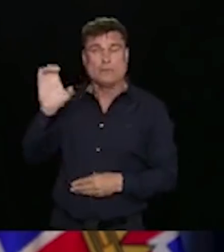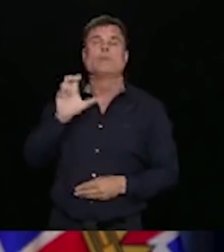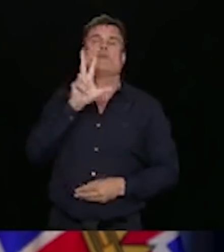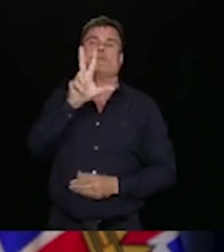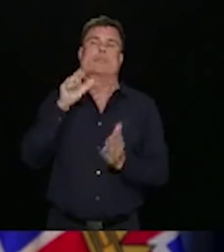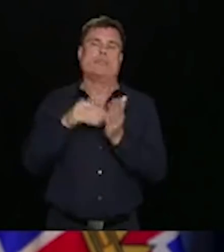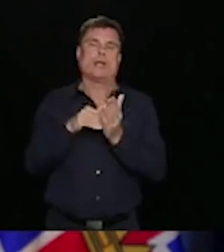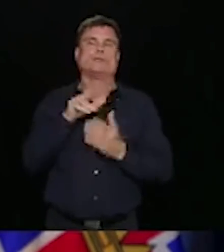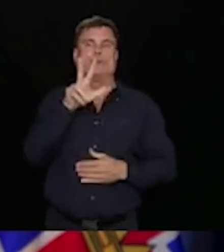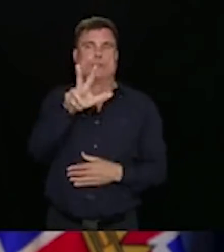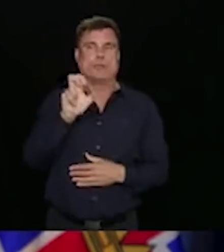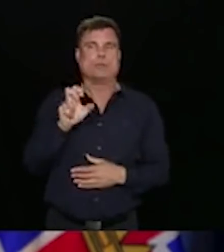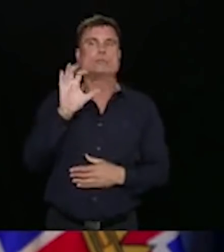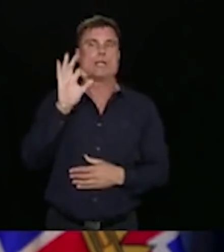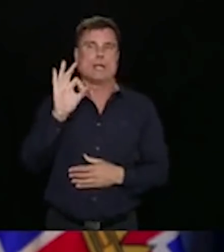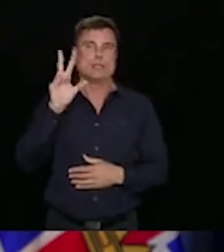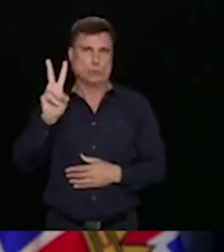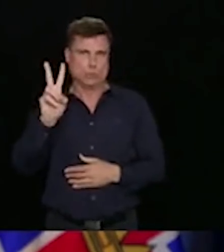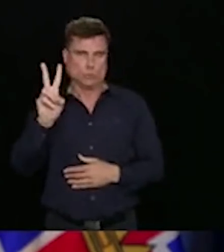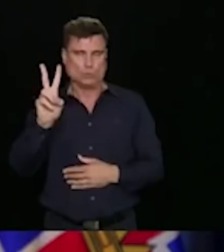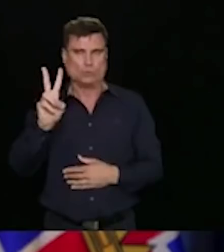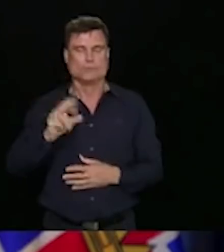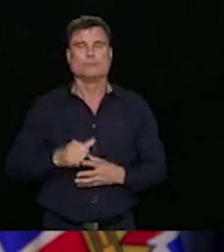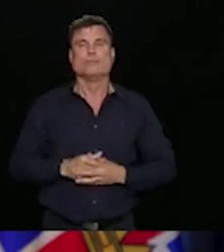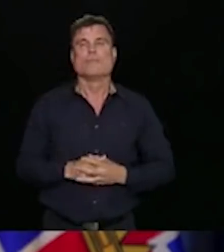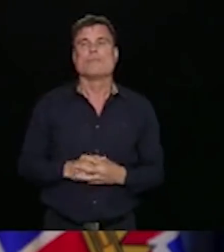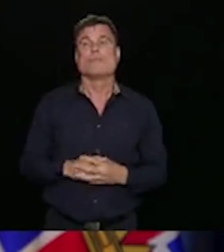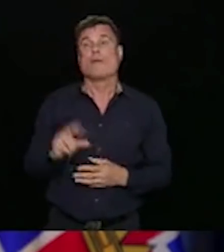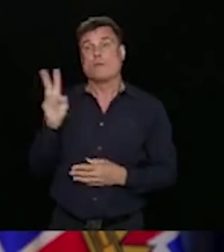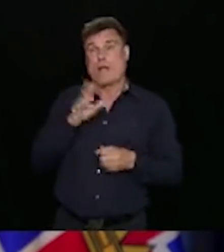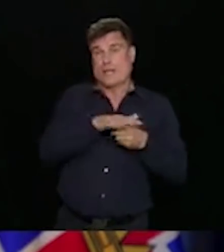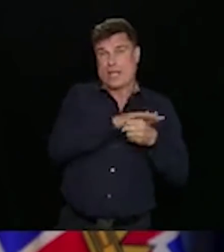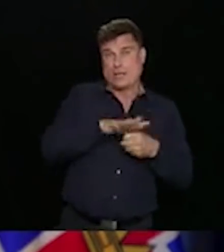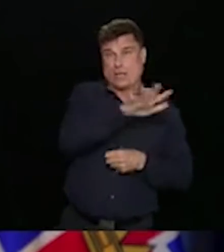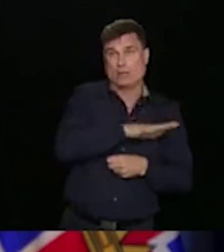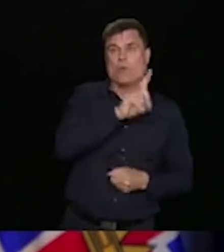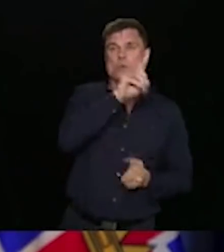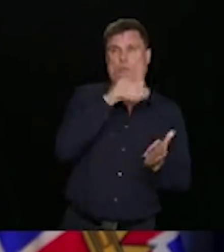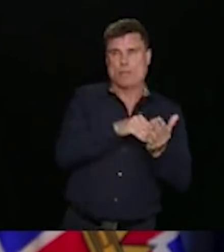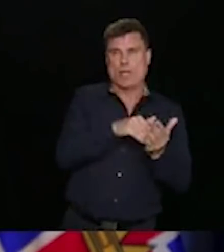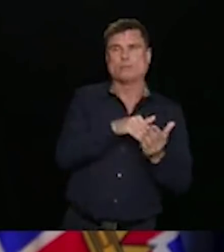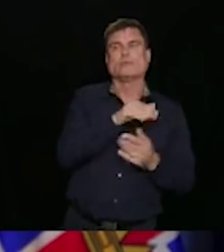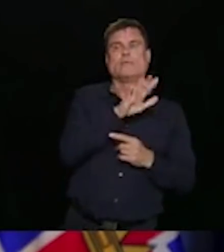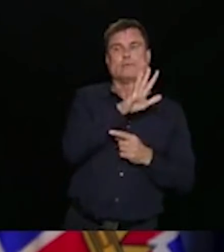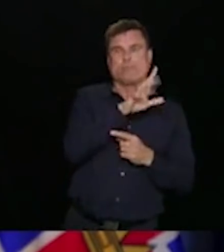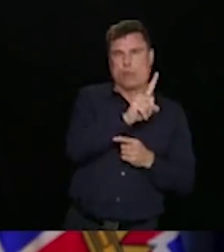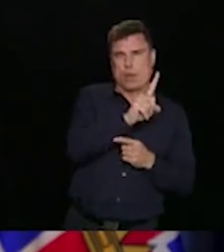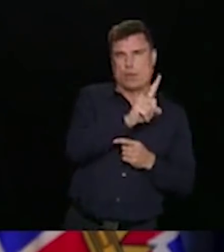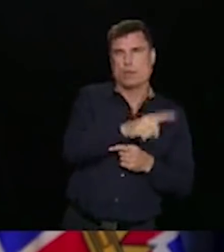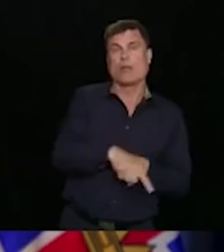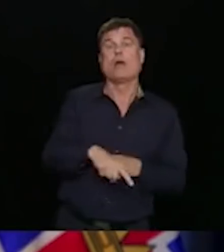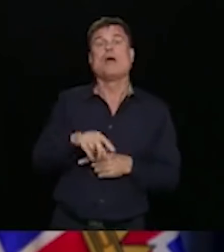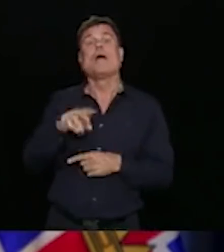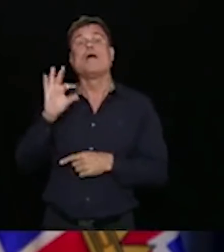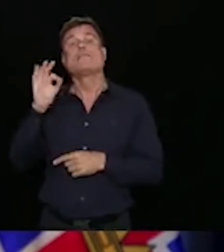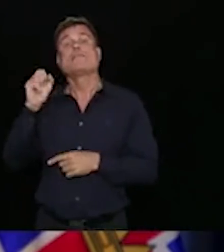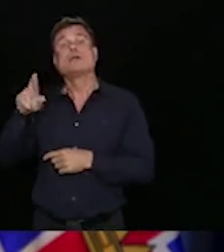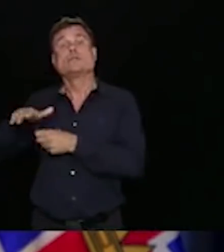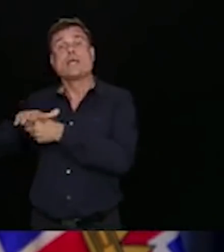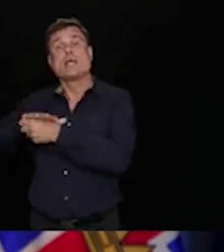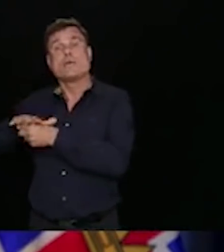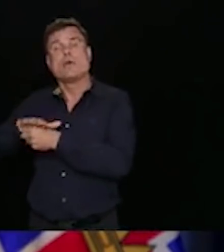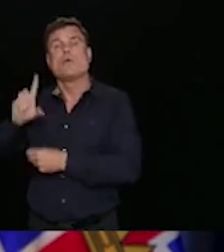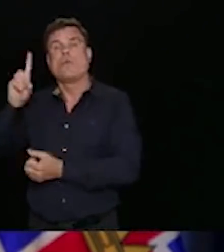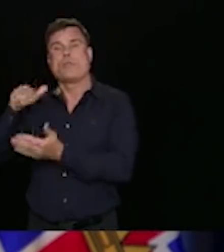That includes 1,051 people in the Vancouver Coastal Health region, 1,750 in the Fraser Health